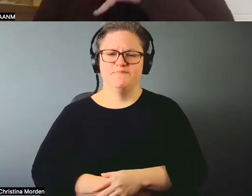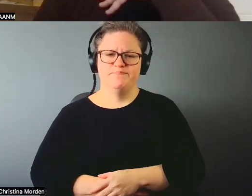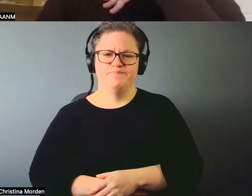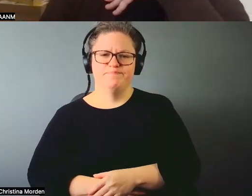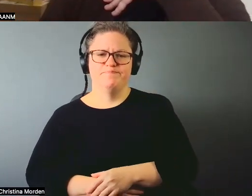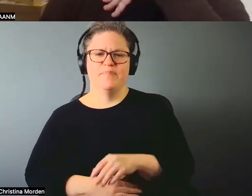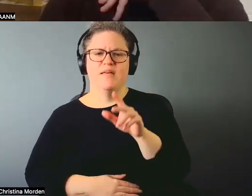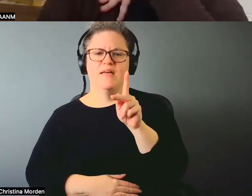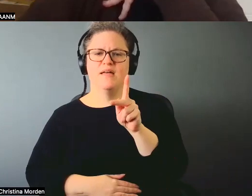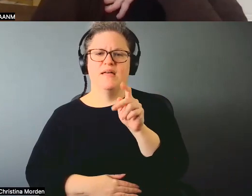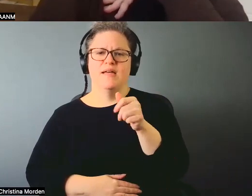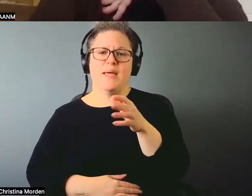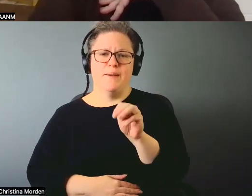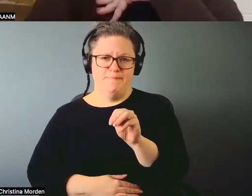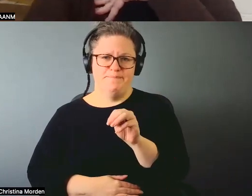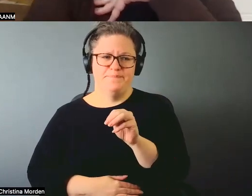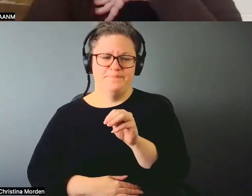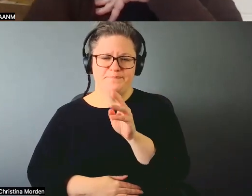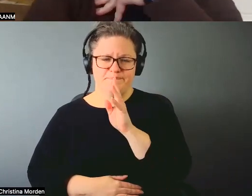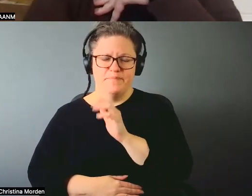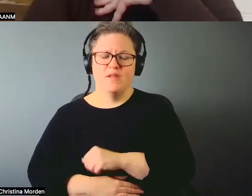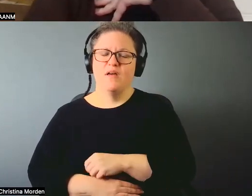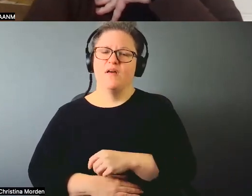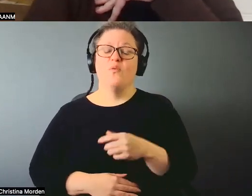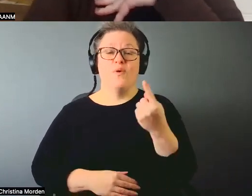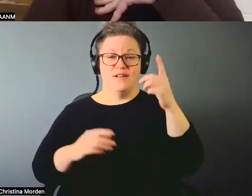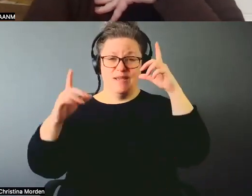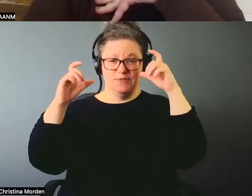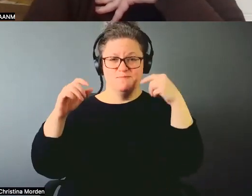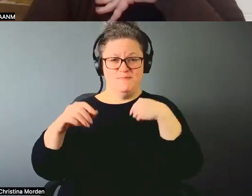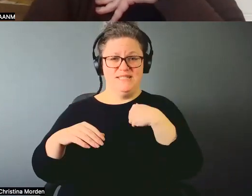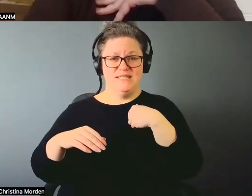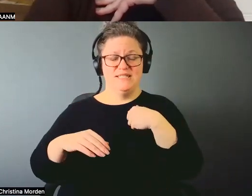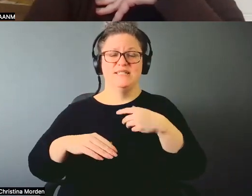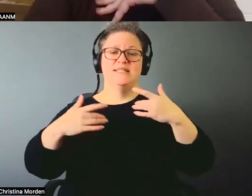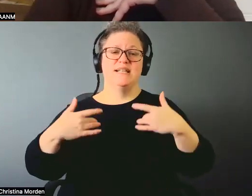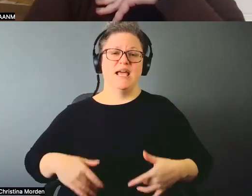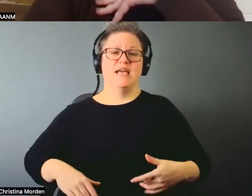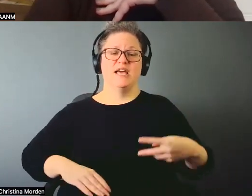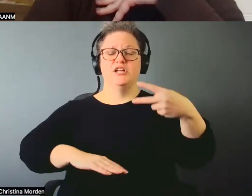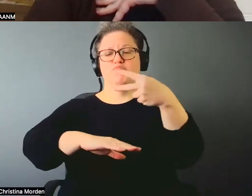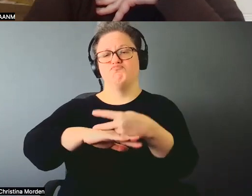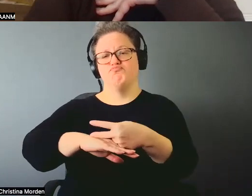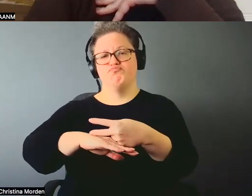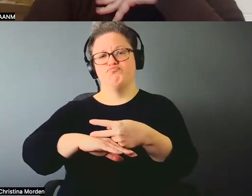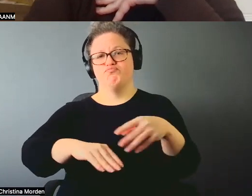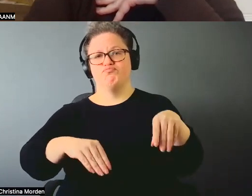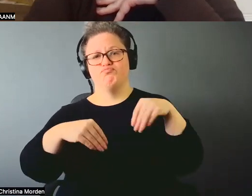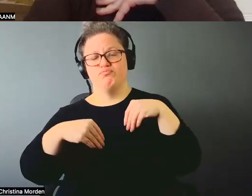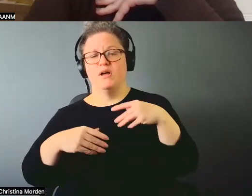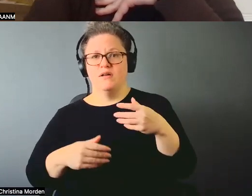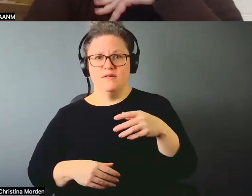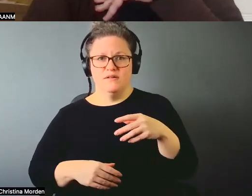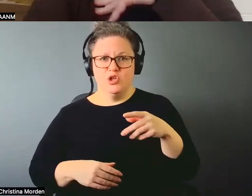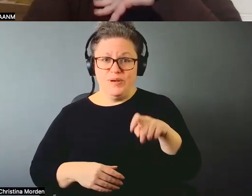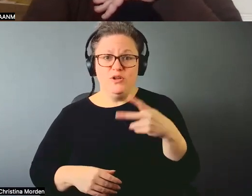when I looked at that picture, that image of me lying naked, you know, it took two people to get me